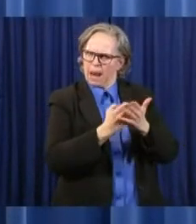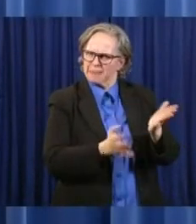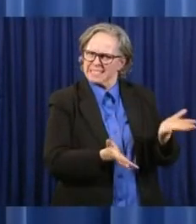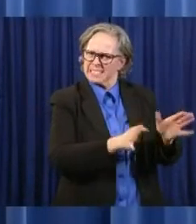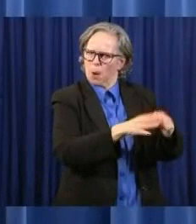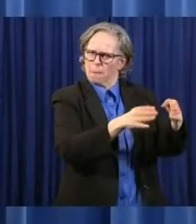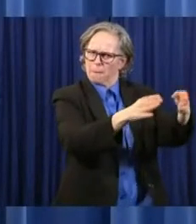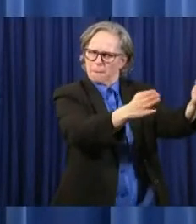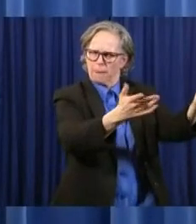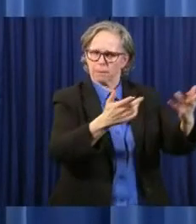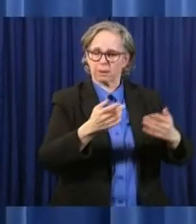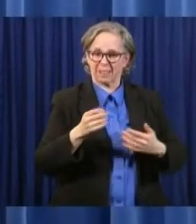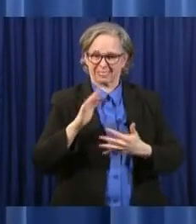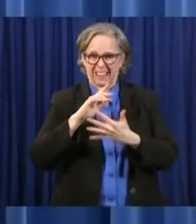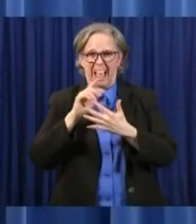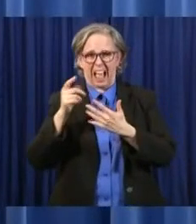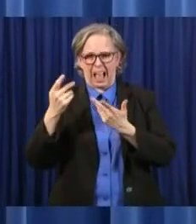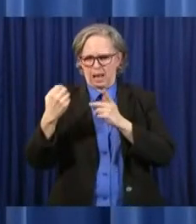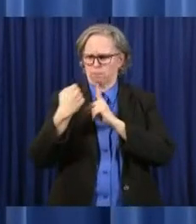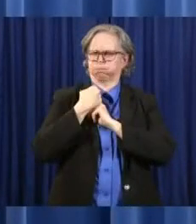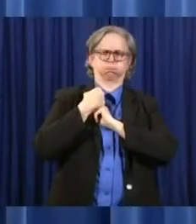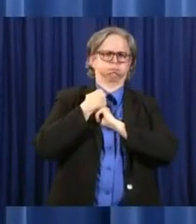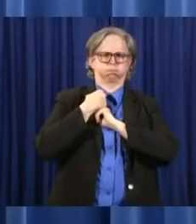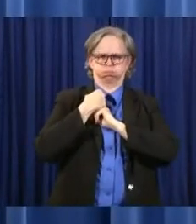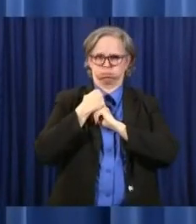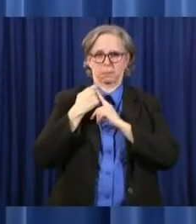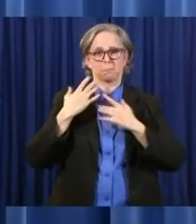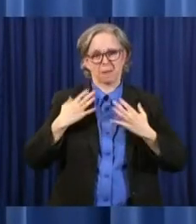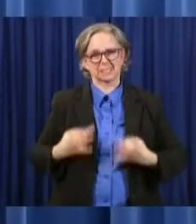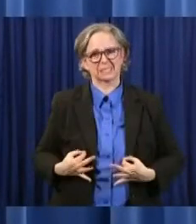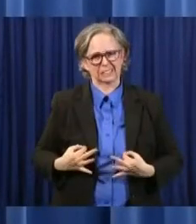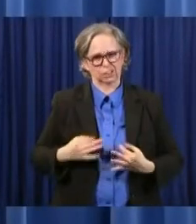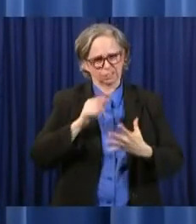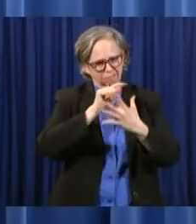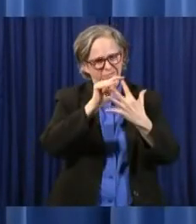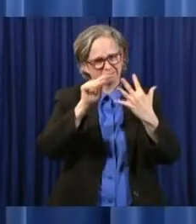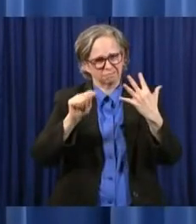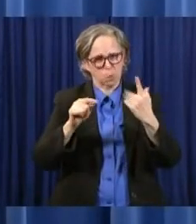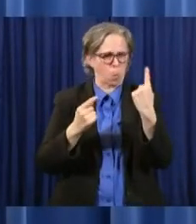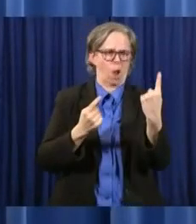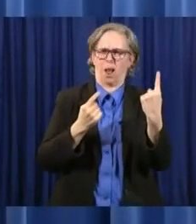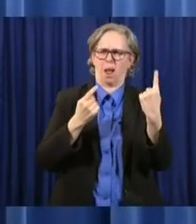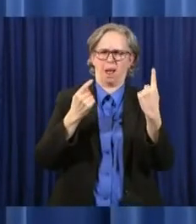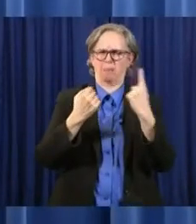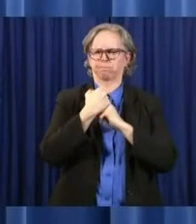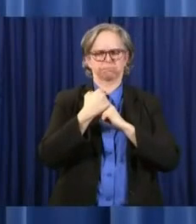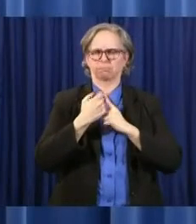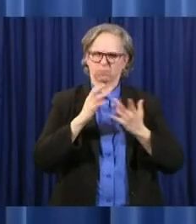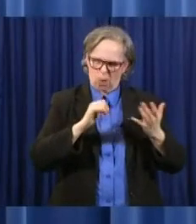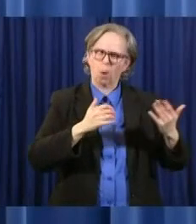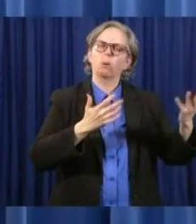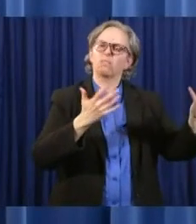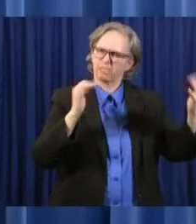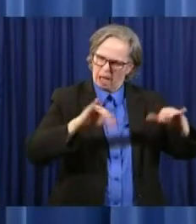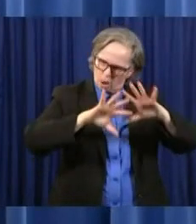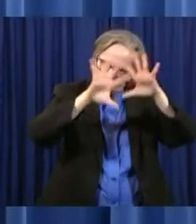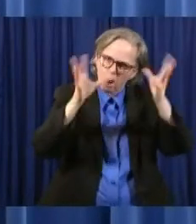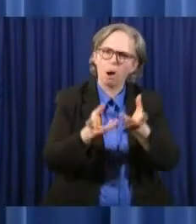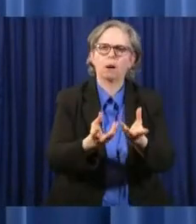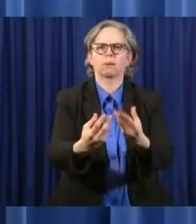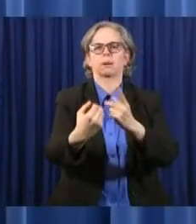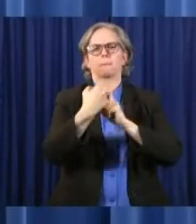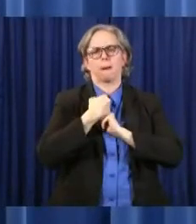things factor in into the decision that you've got to start moving. But I know